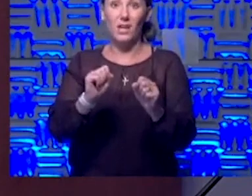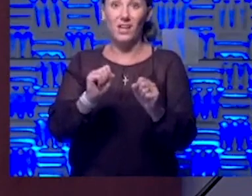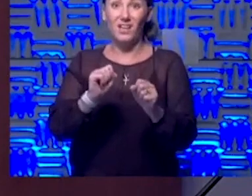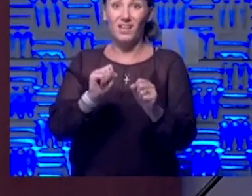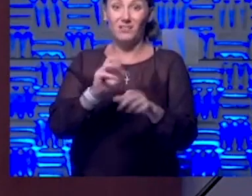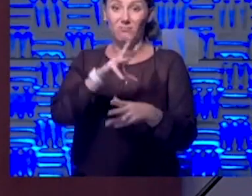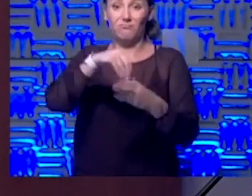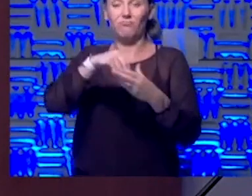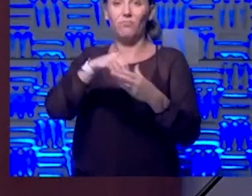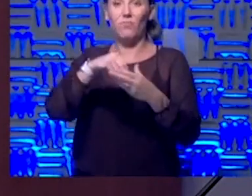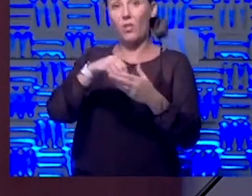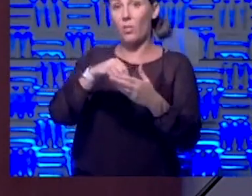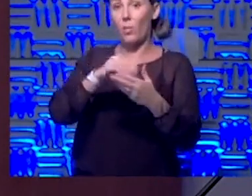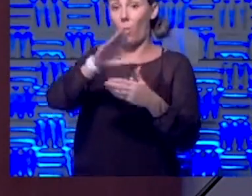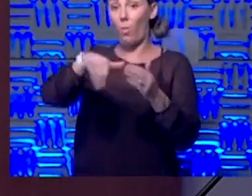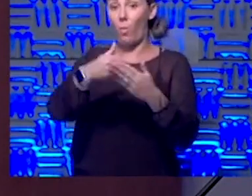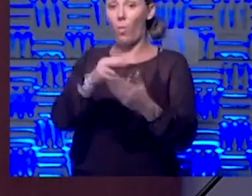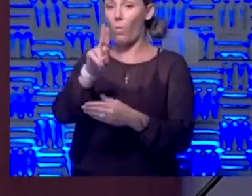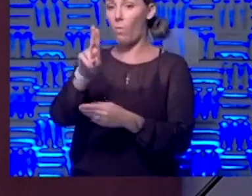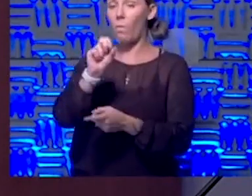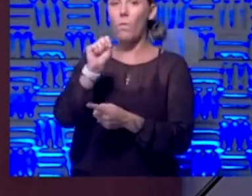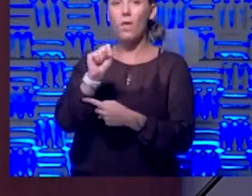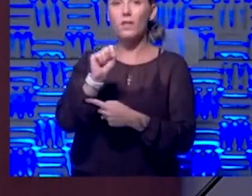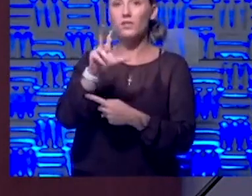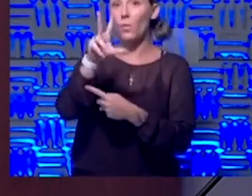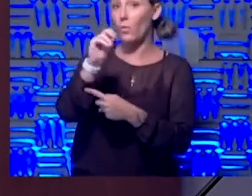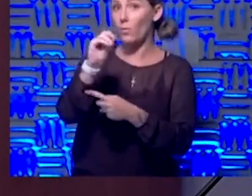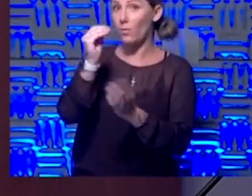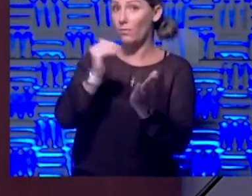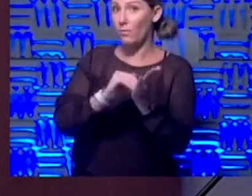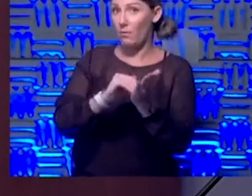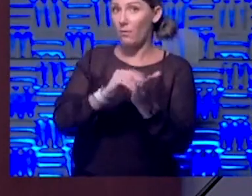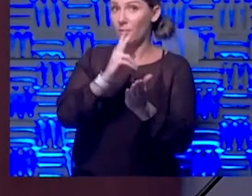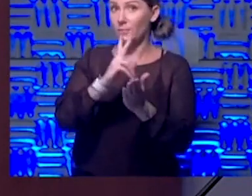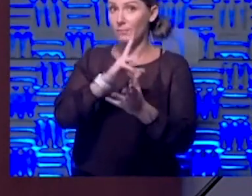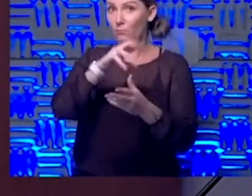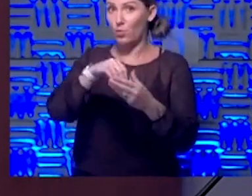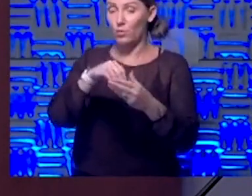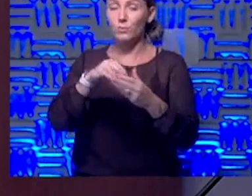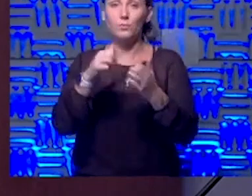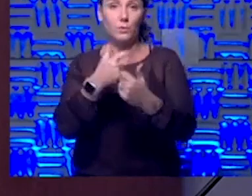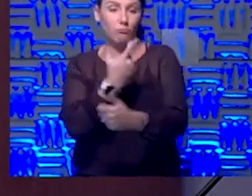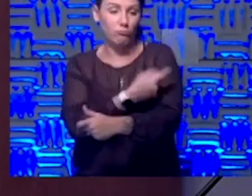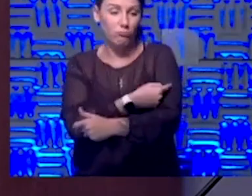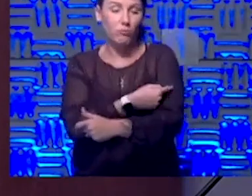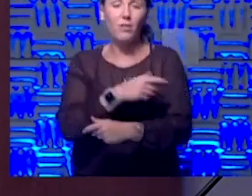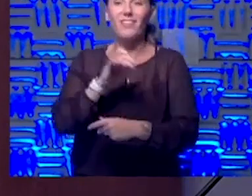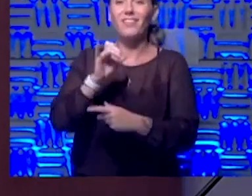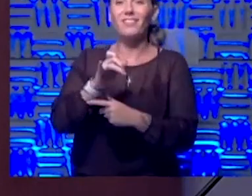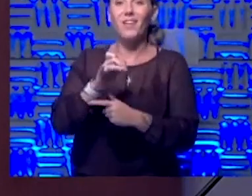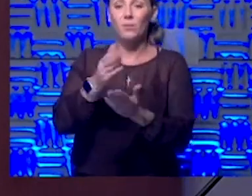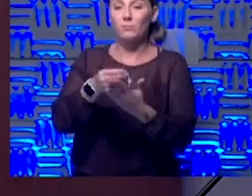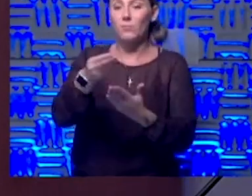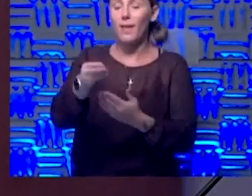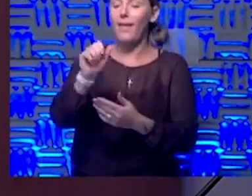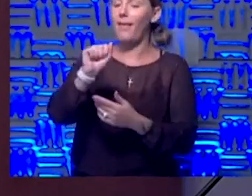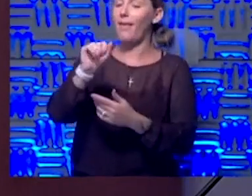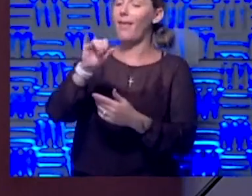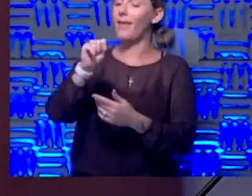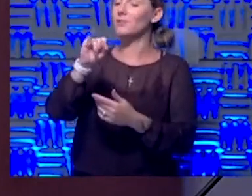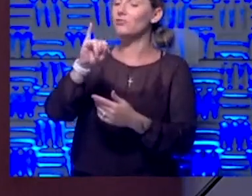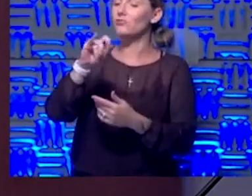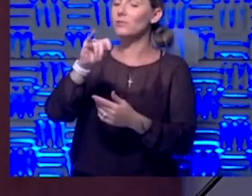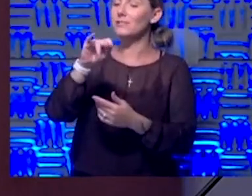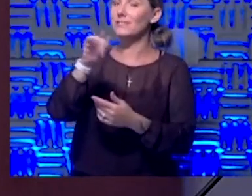30,000 participants into this vaccine trial. The vaccine was purchased by AstraZeneca. So,